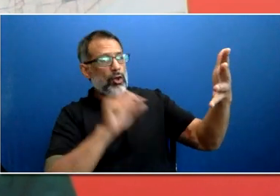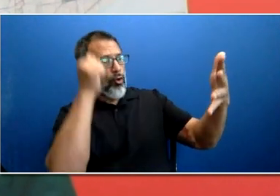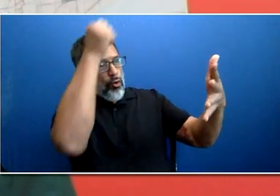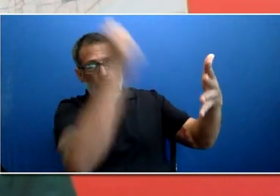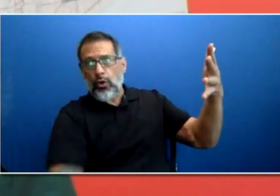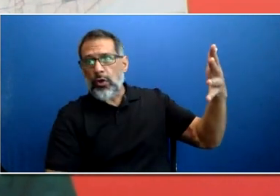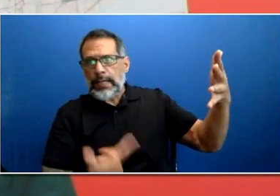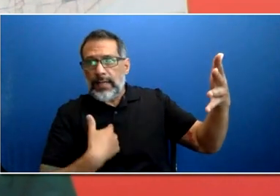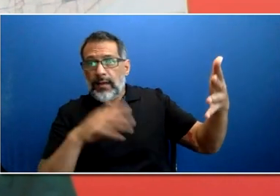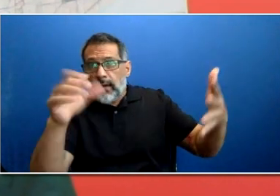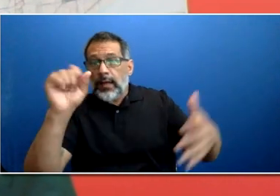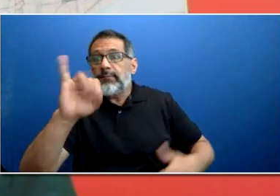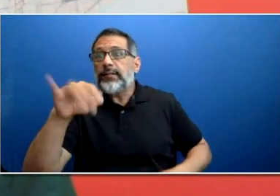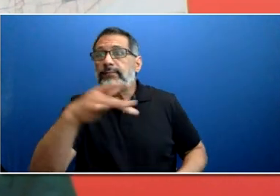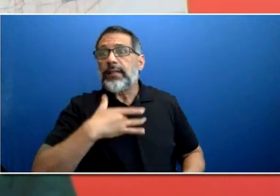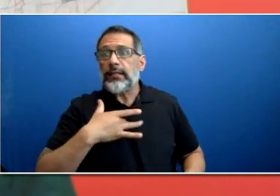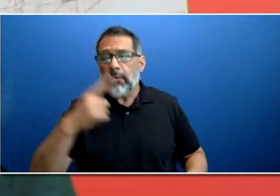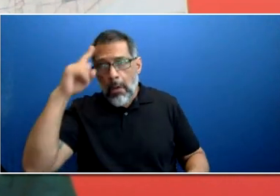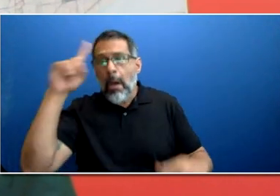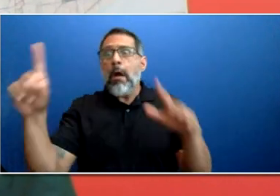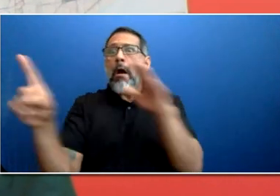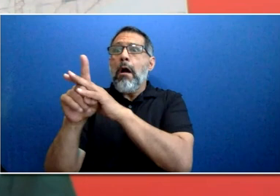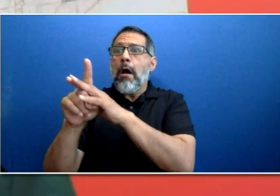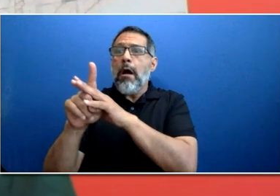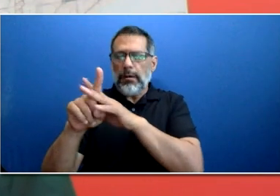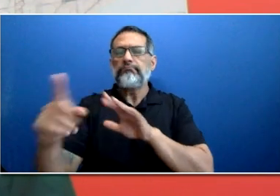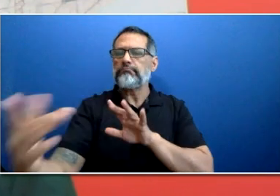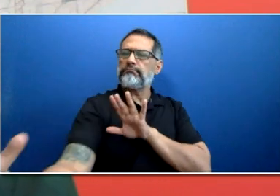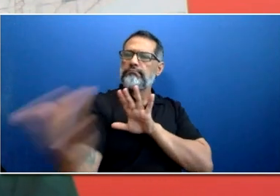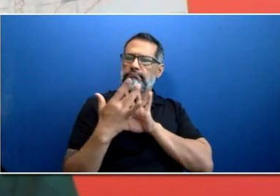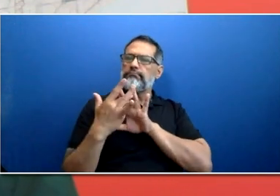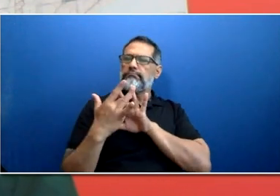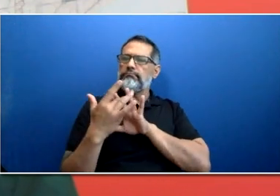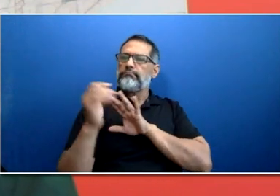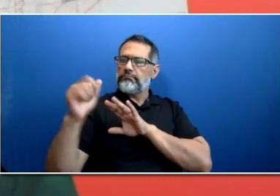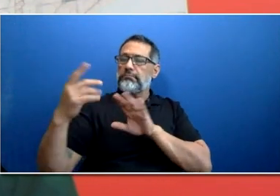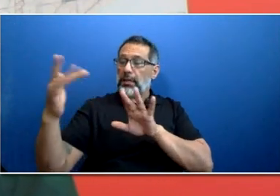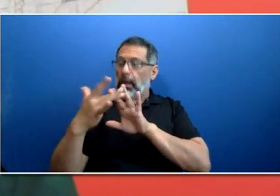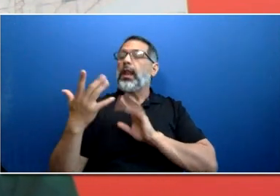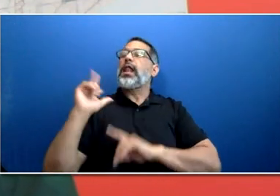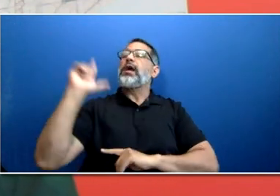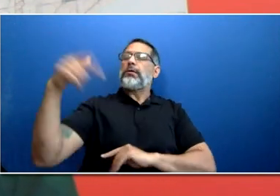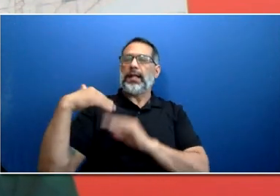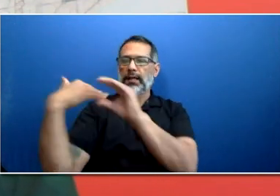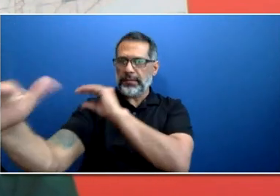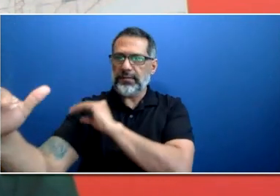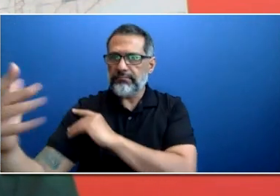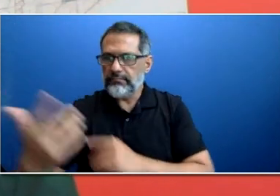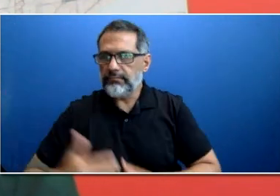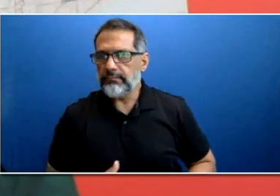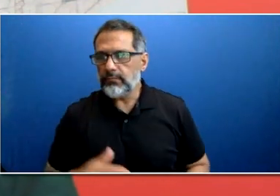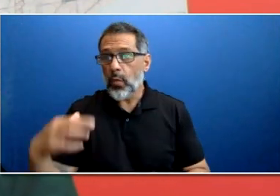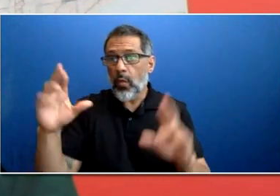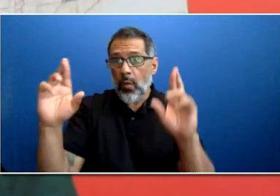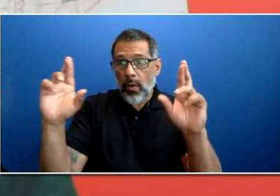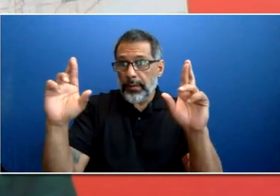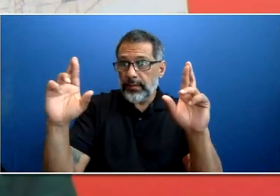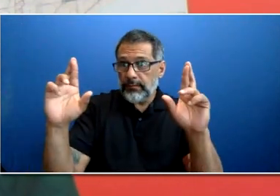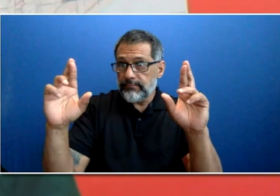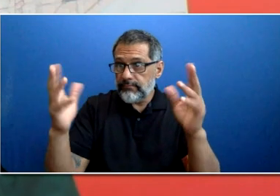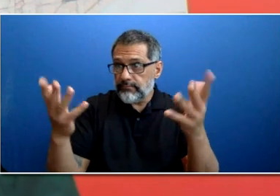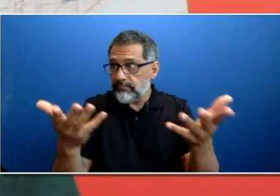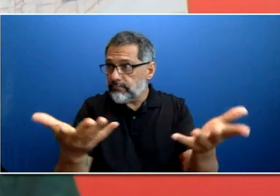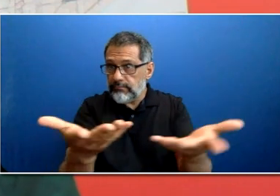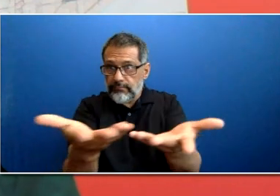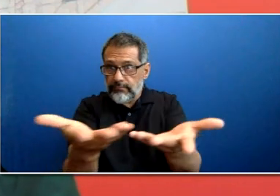for now, I hope you kind of got all the information you needed and all the insight into the TTC